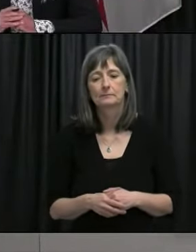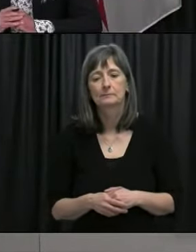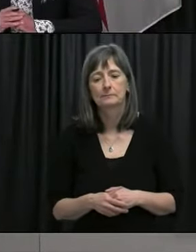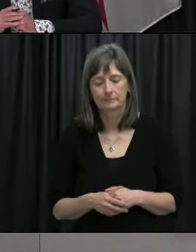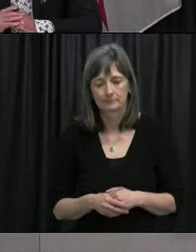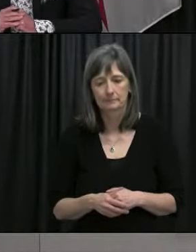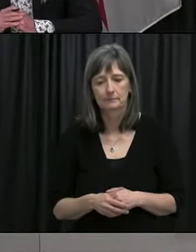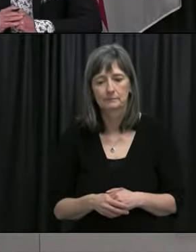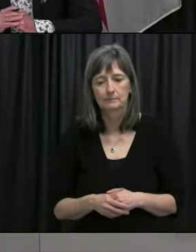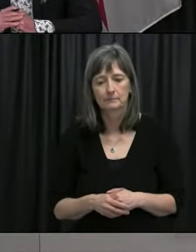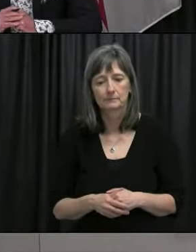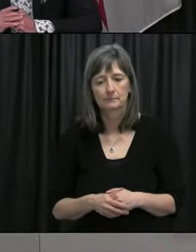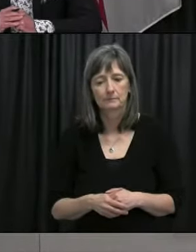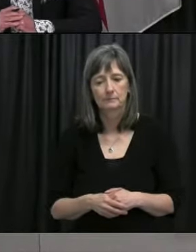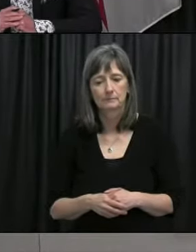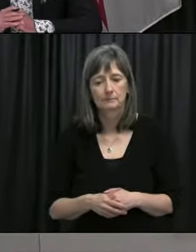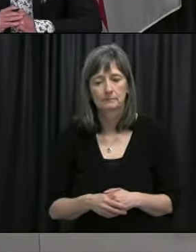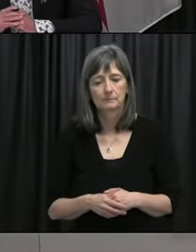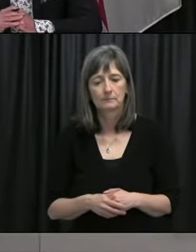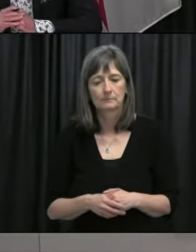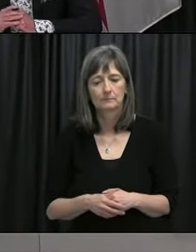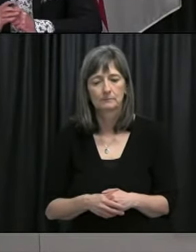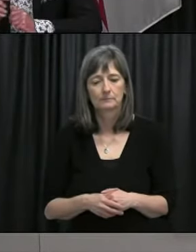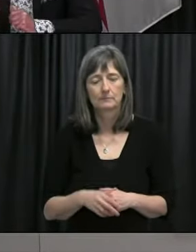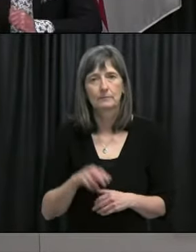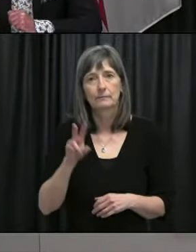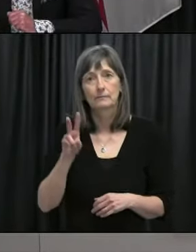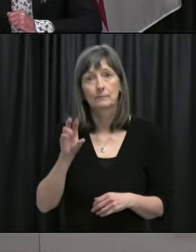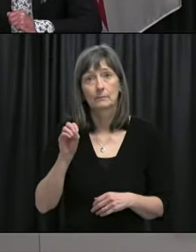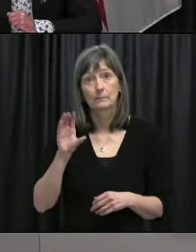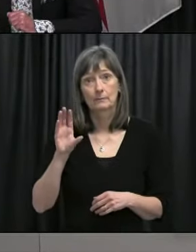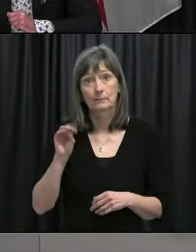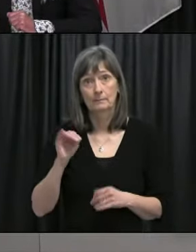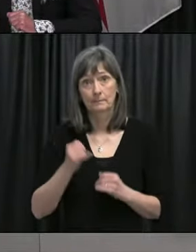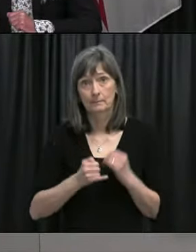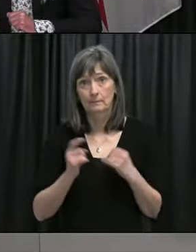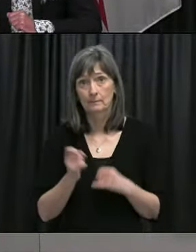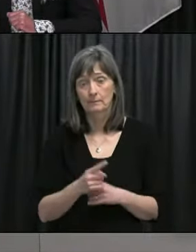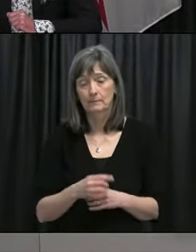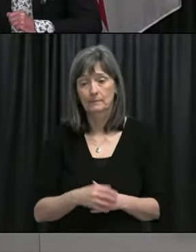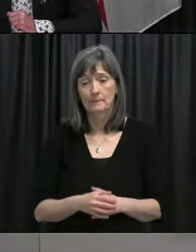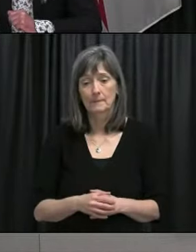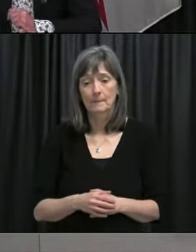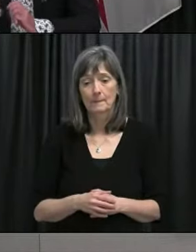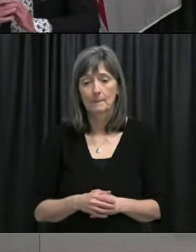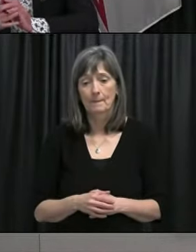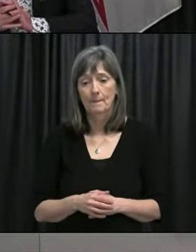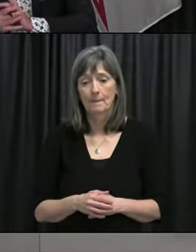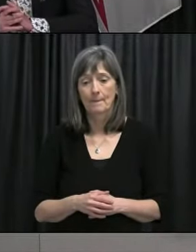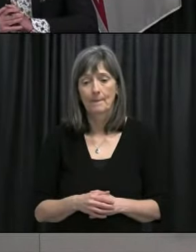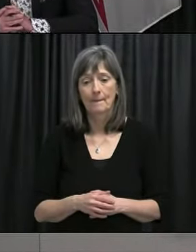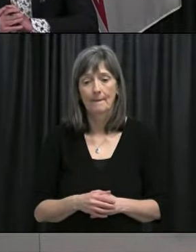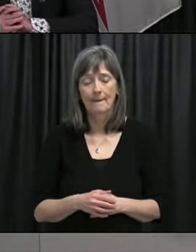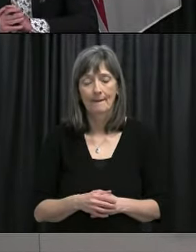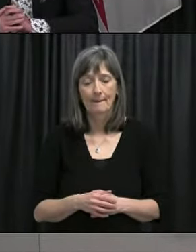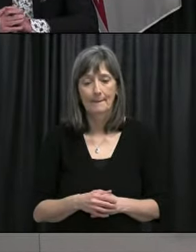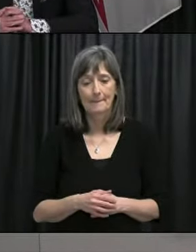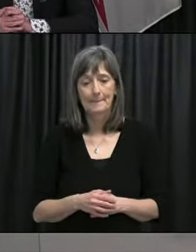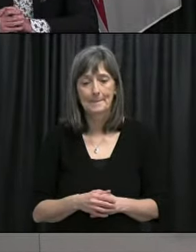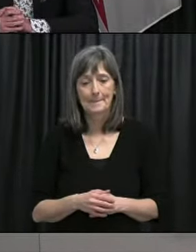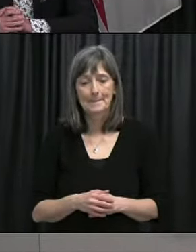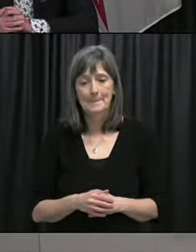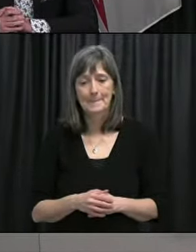Thank you. Richard Duggan with BOCN. Do you have a final question? I do, thank you.